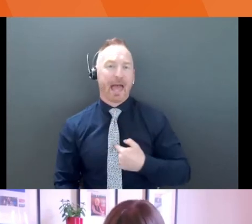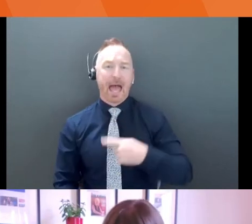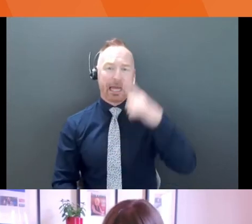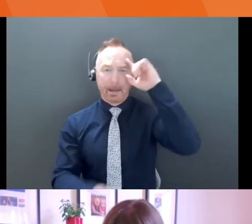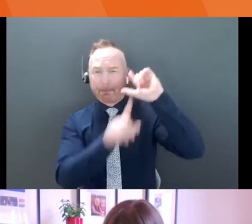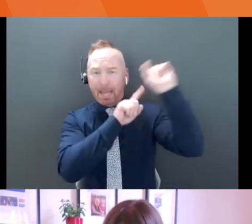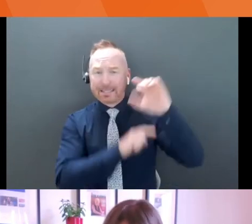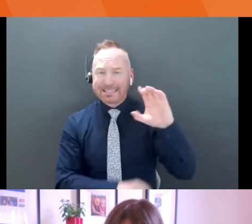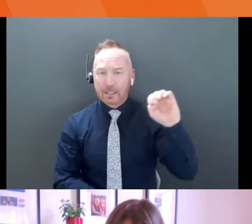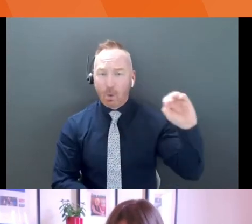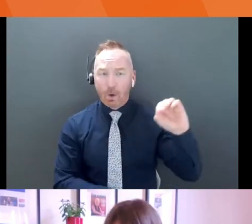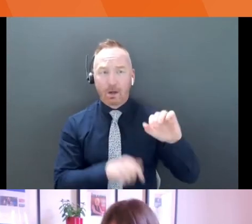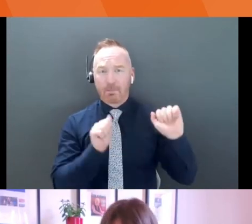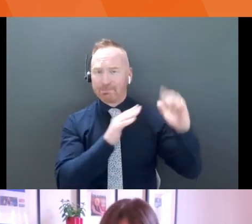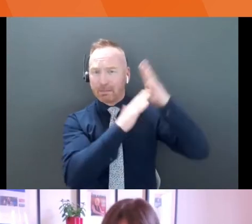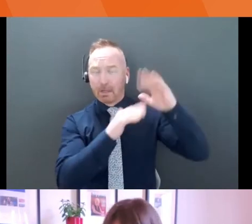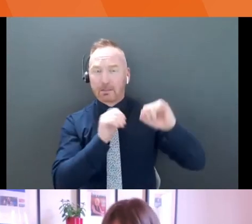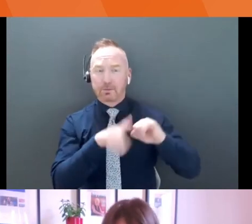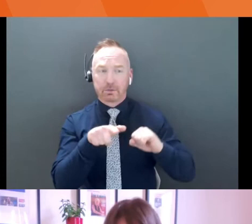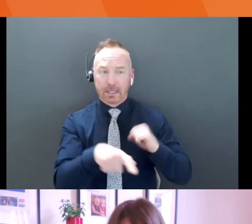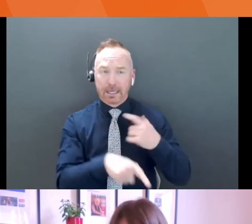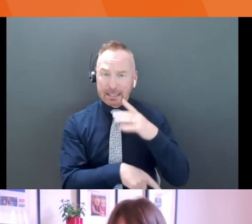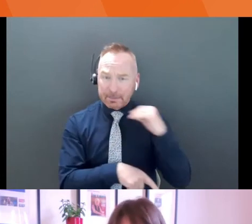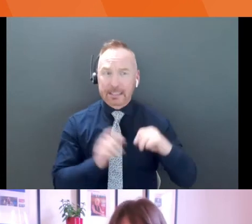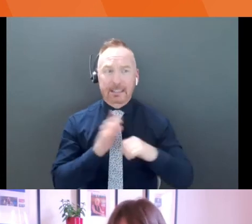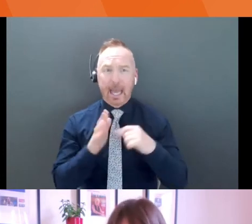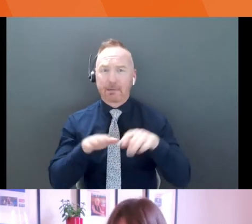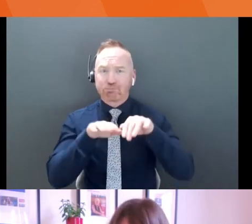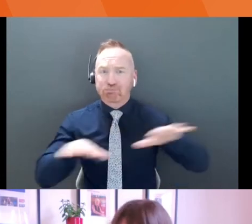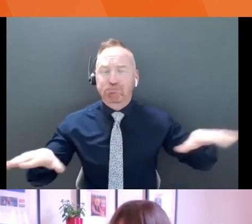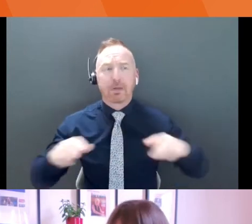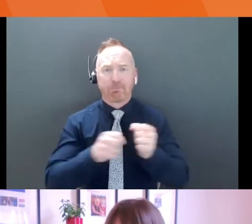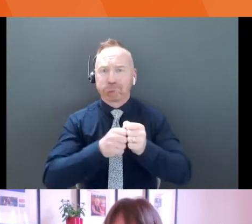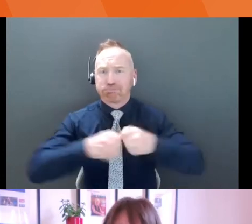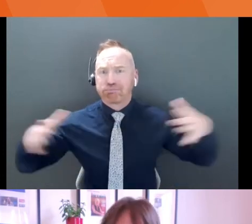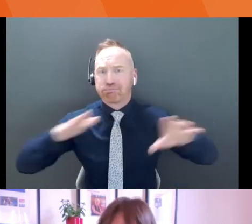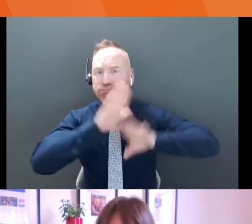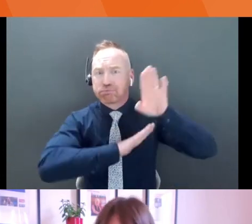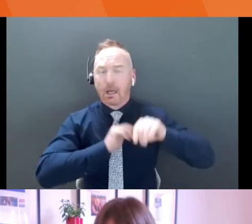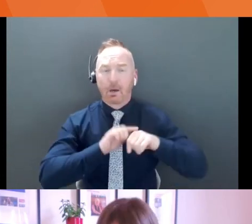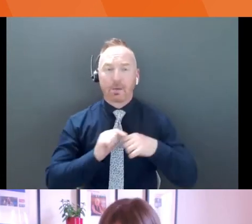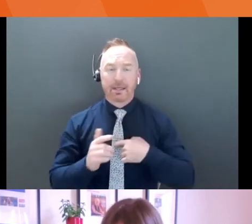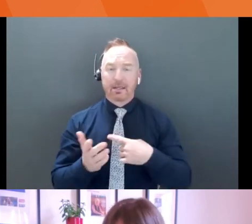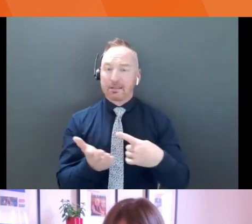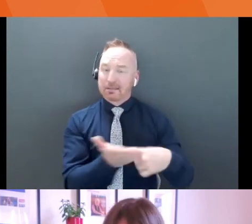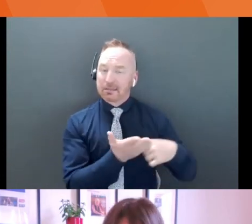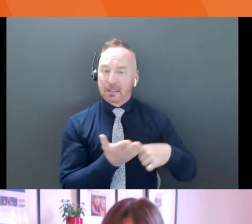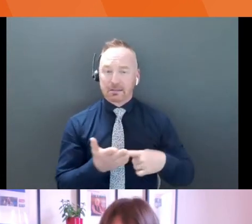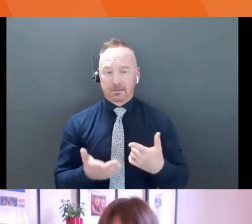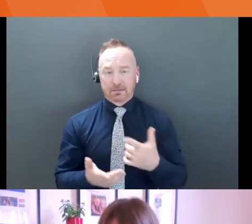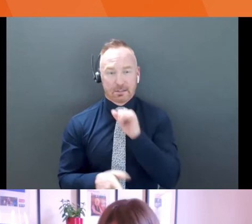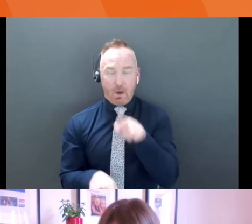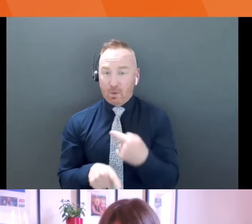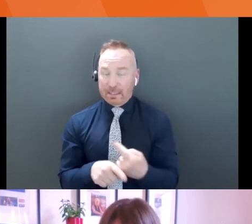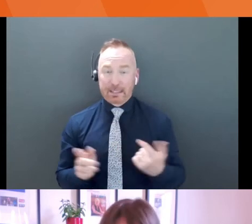what does that look like for you? Um, and you know, people, we talk a lot about, um, you know, it's not necessarily a suit and